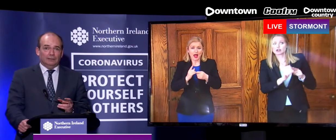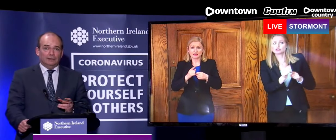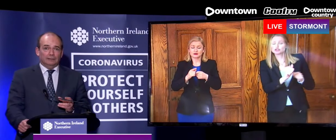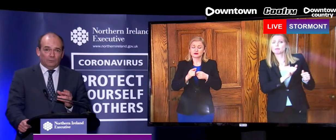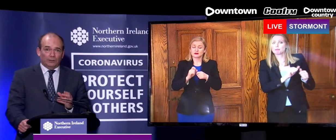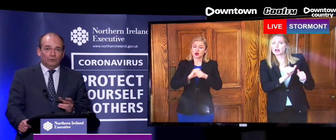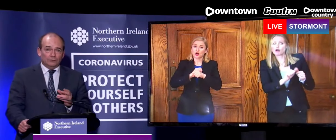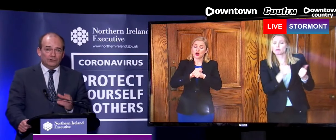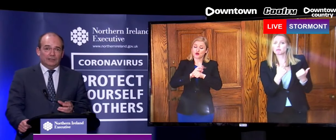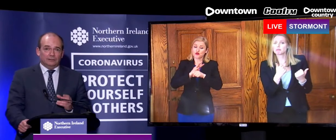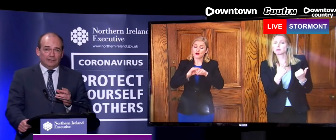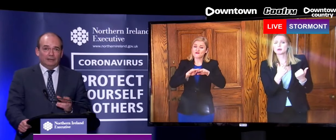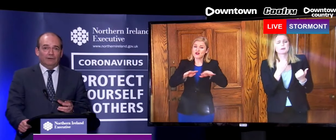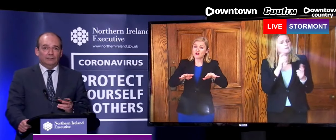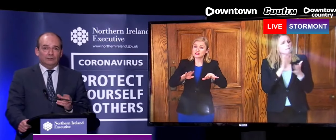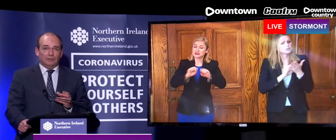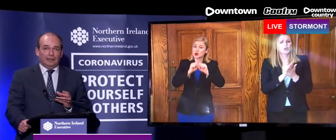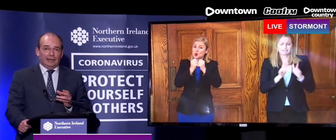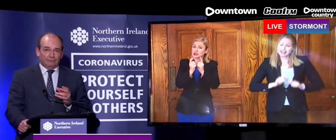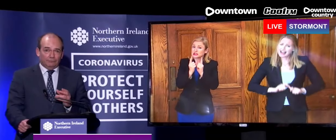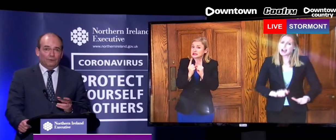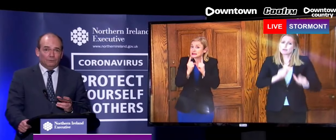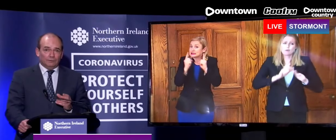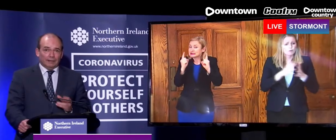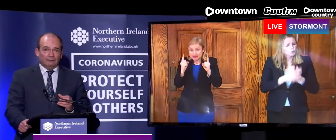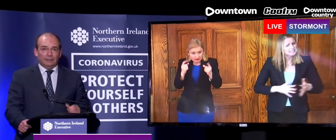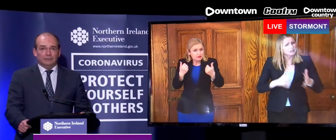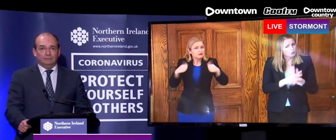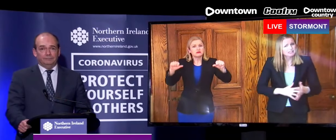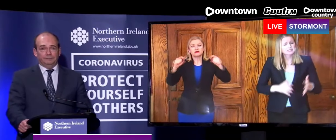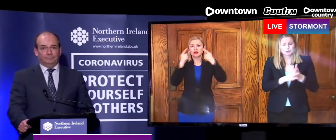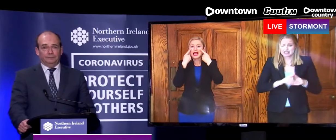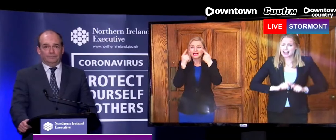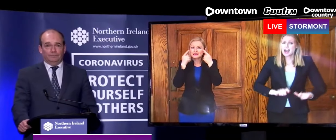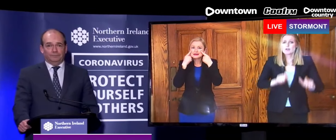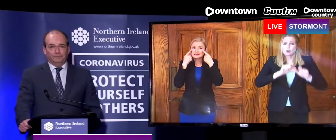depend on it, that we all stick to that advice and follow that advice.